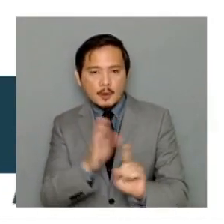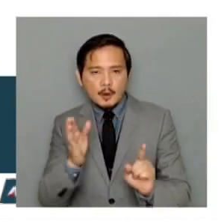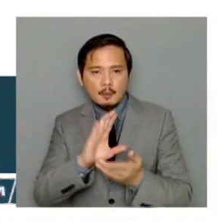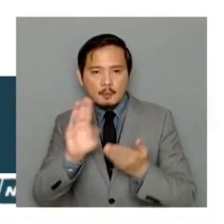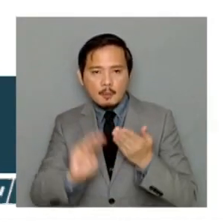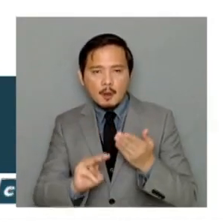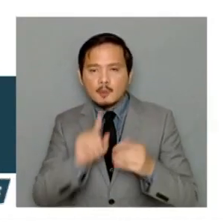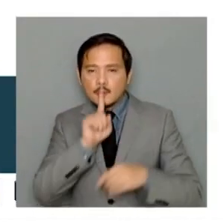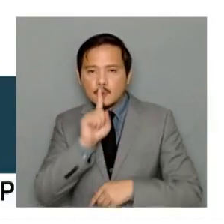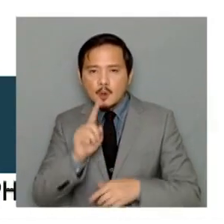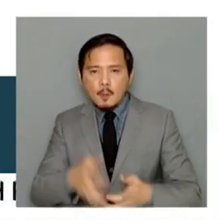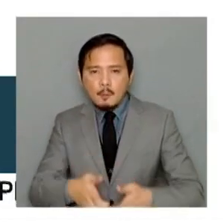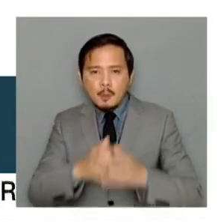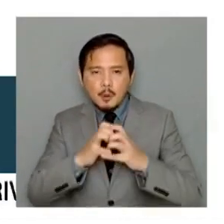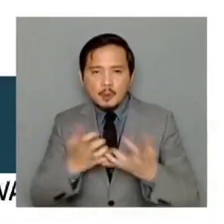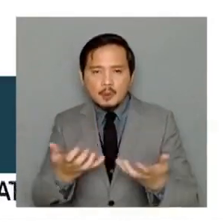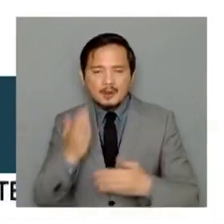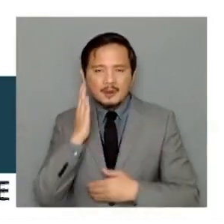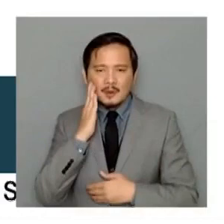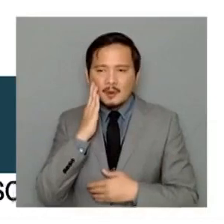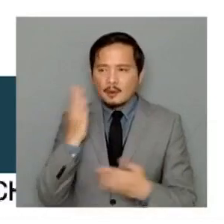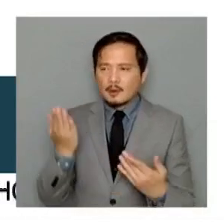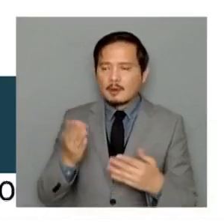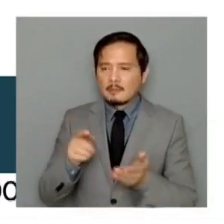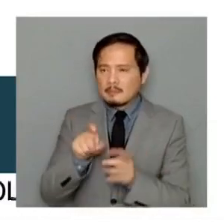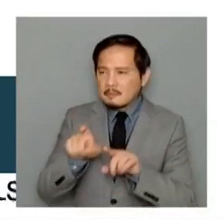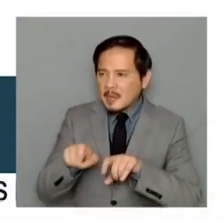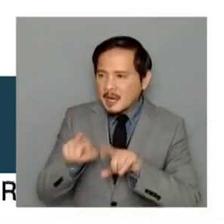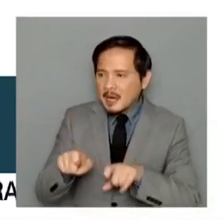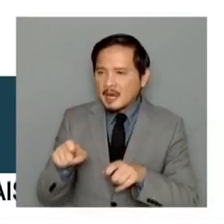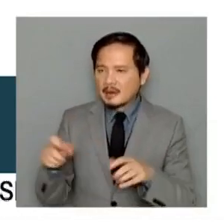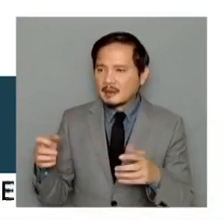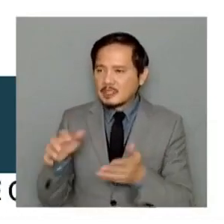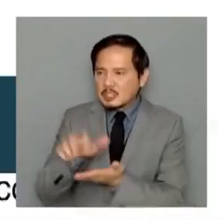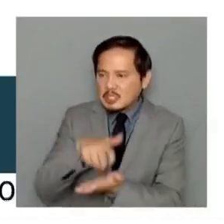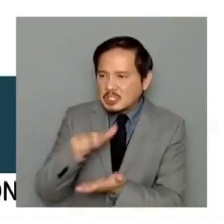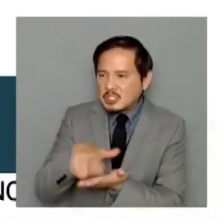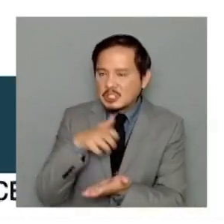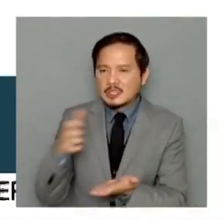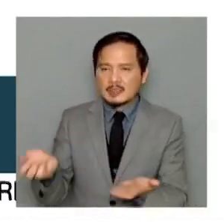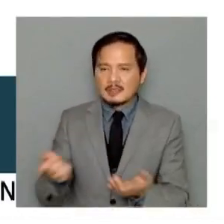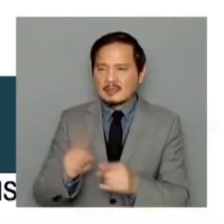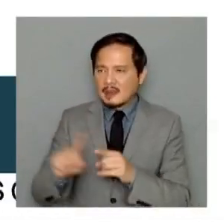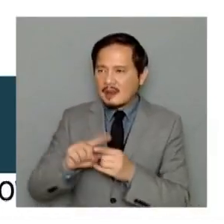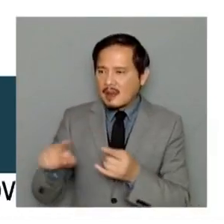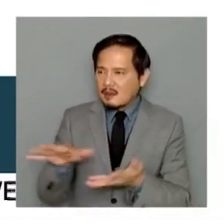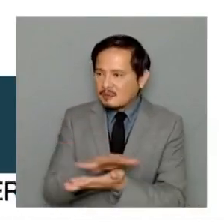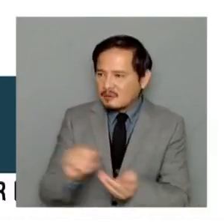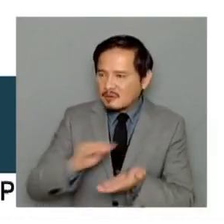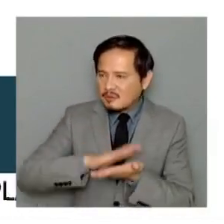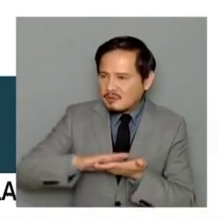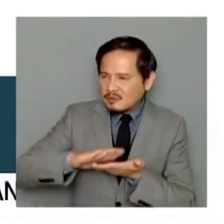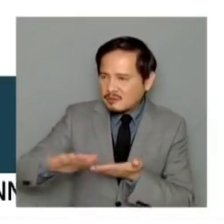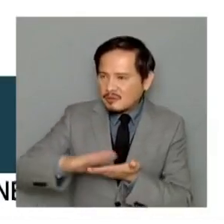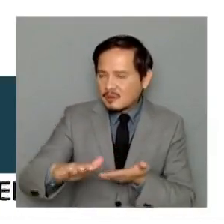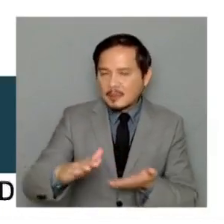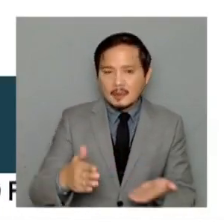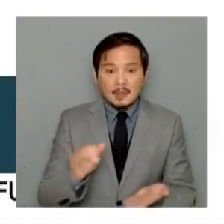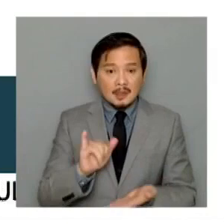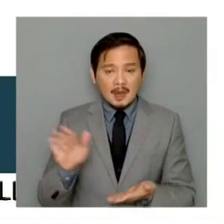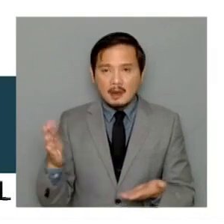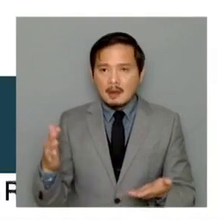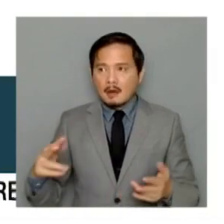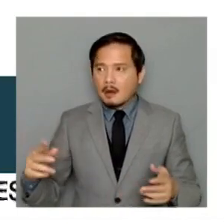such as build, build, build, mining and all those kinds of extractive, destructive projects. So that results into a very violent situation where,